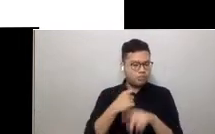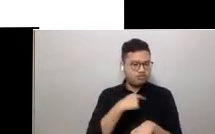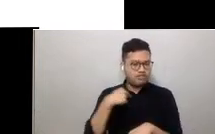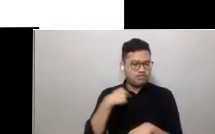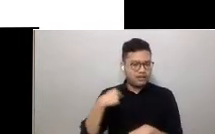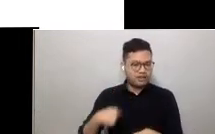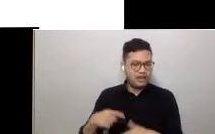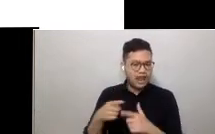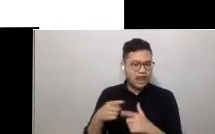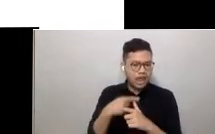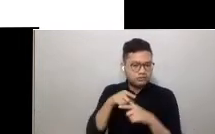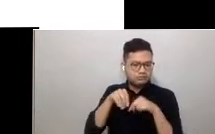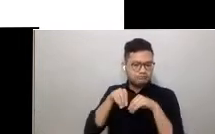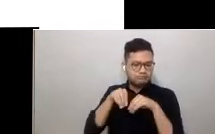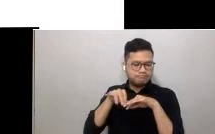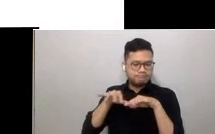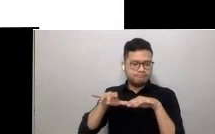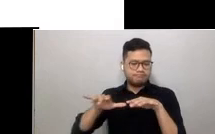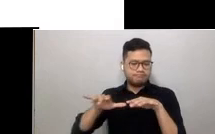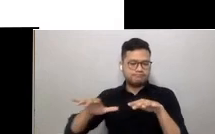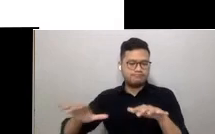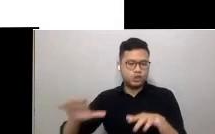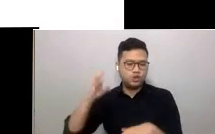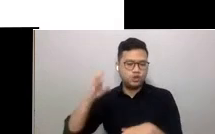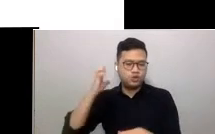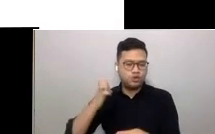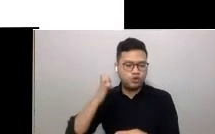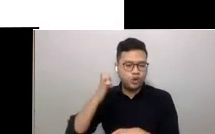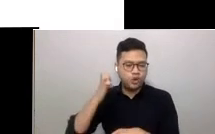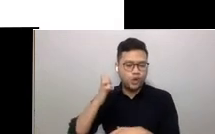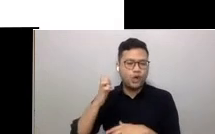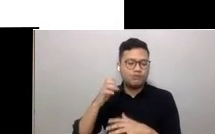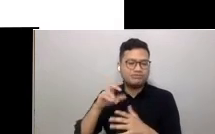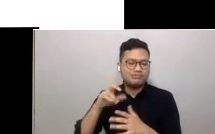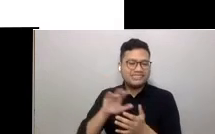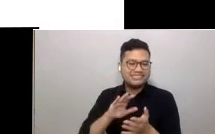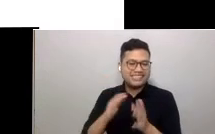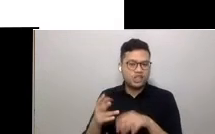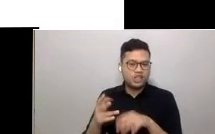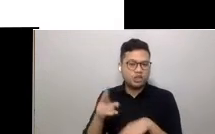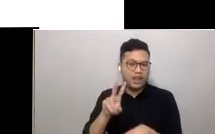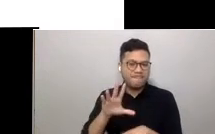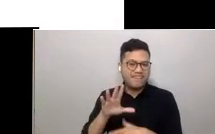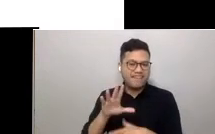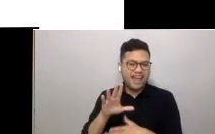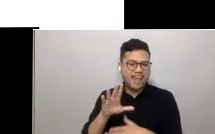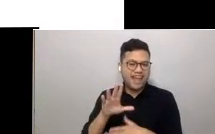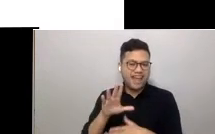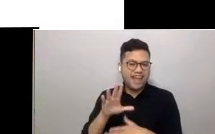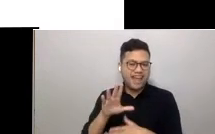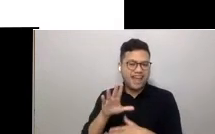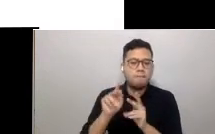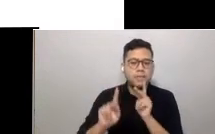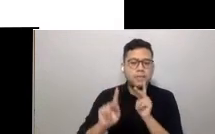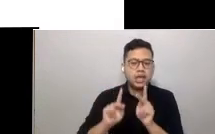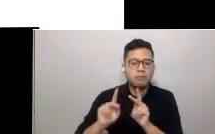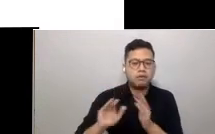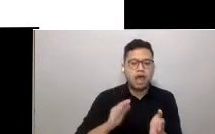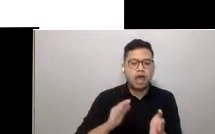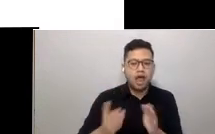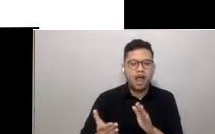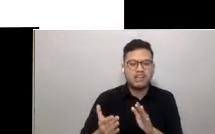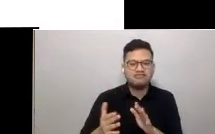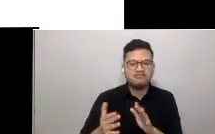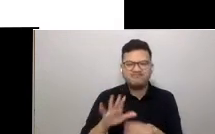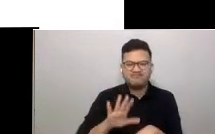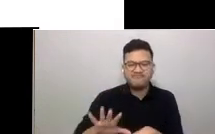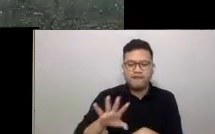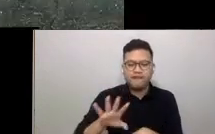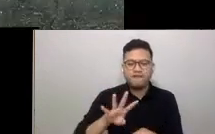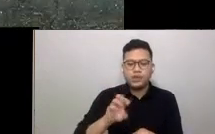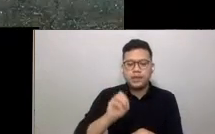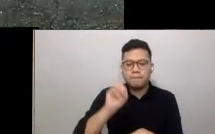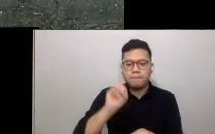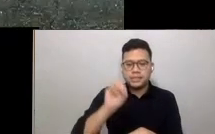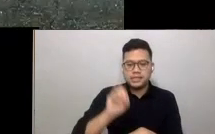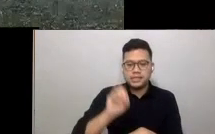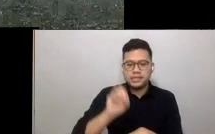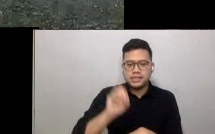across Europe, killing nearly 25 million people, which accounted for almost 40% of Europe's population.